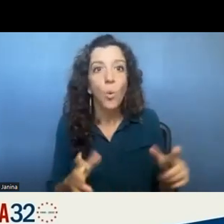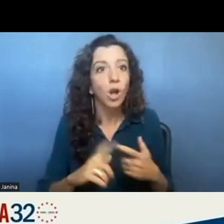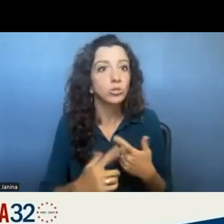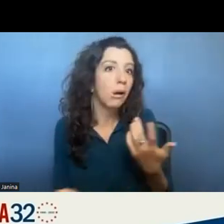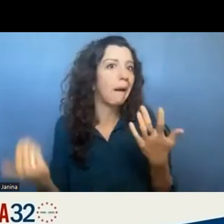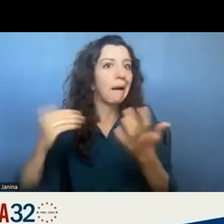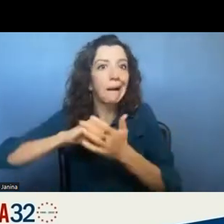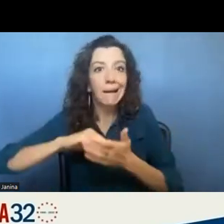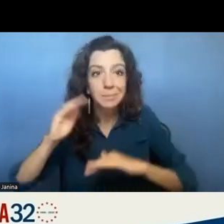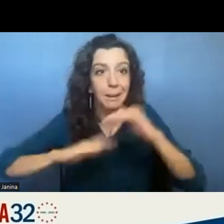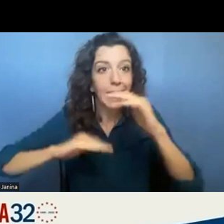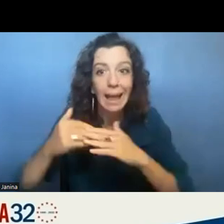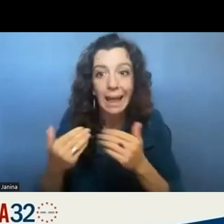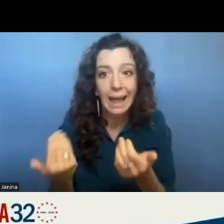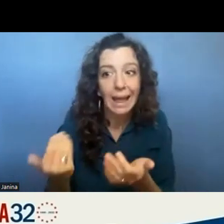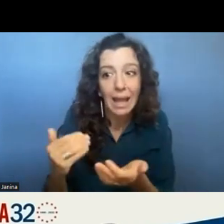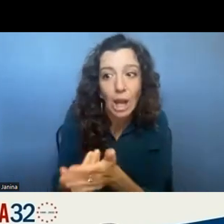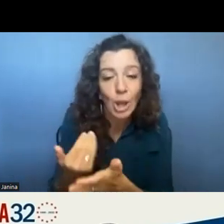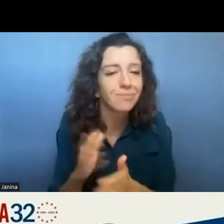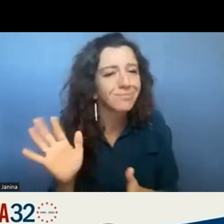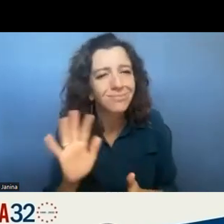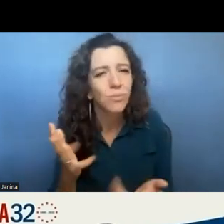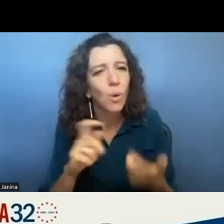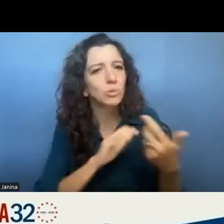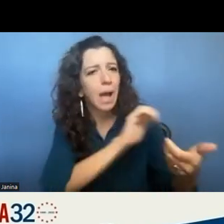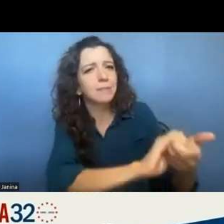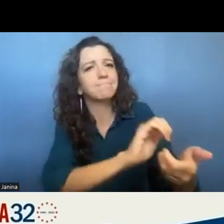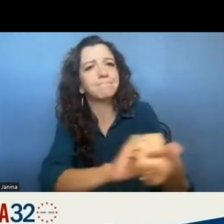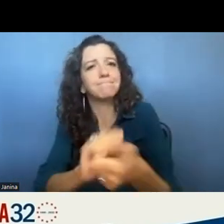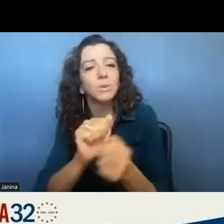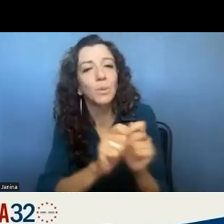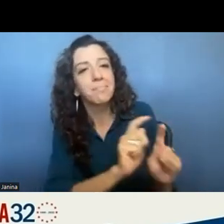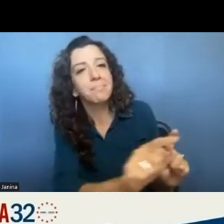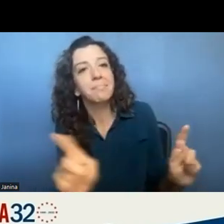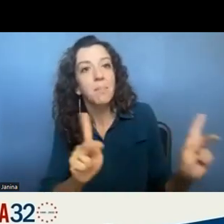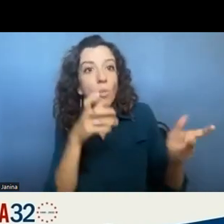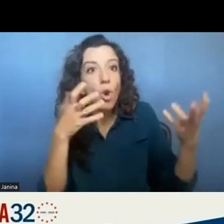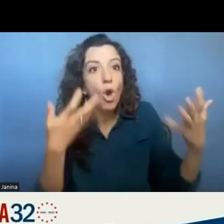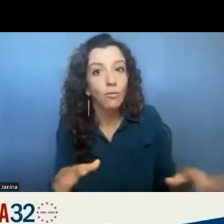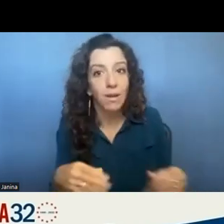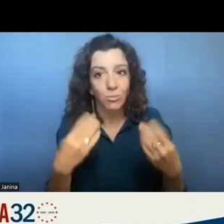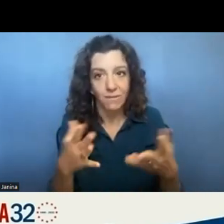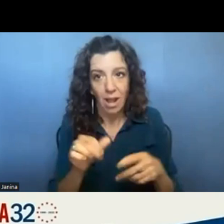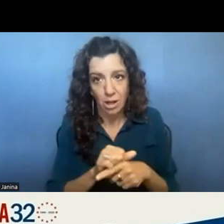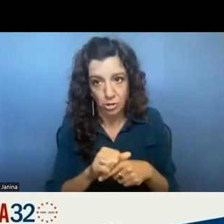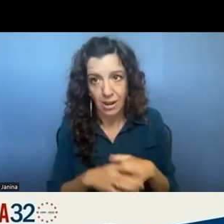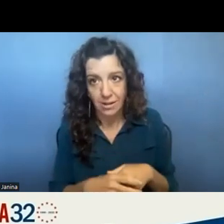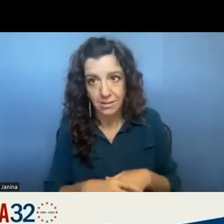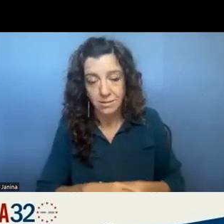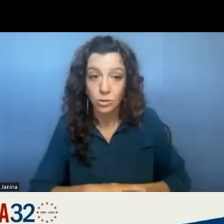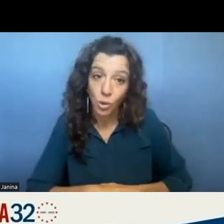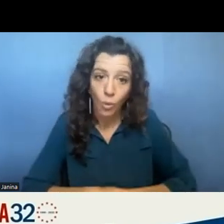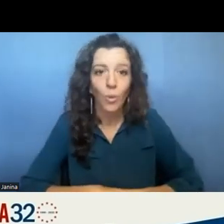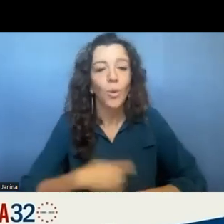we want to work with all of the partners in the community that are providing these important trainings so part of that will be we